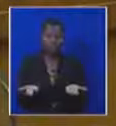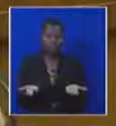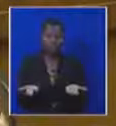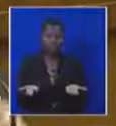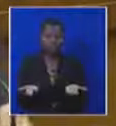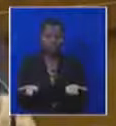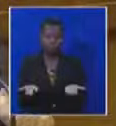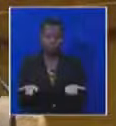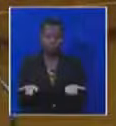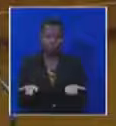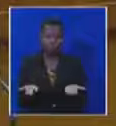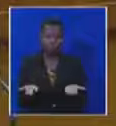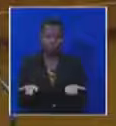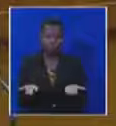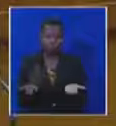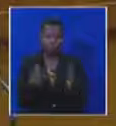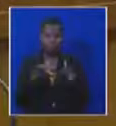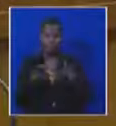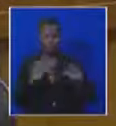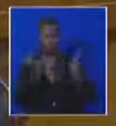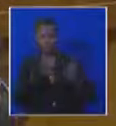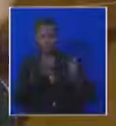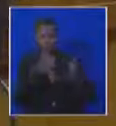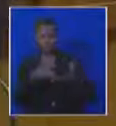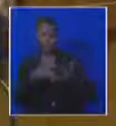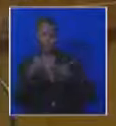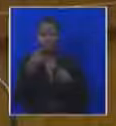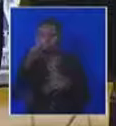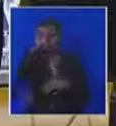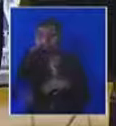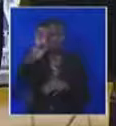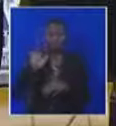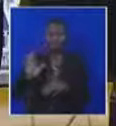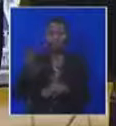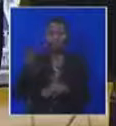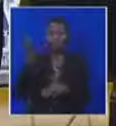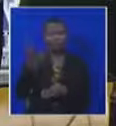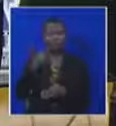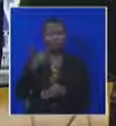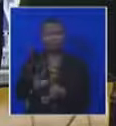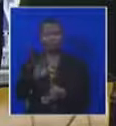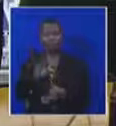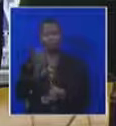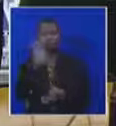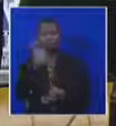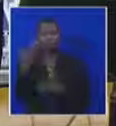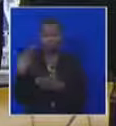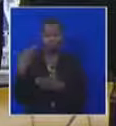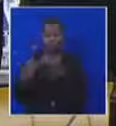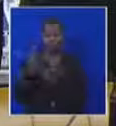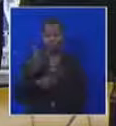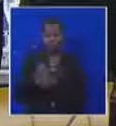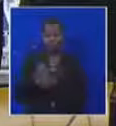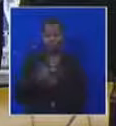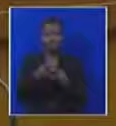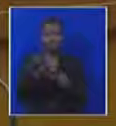And given the fact that mining investment fell by 74% last year, I'm not surprised you want to